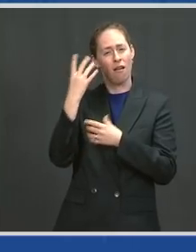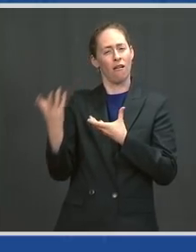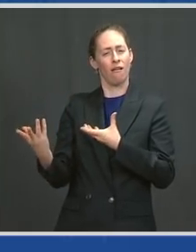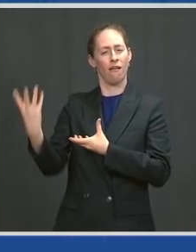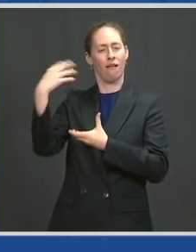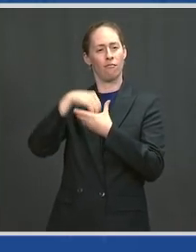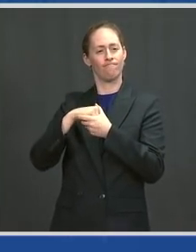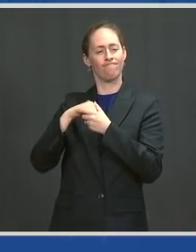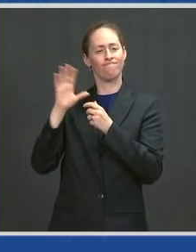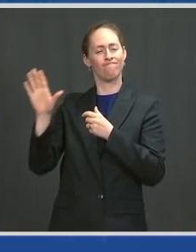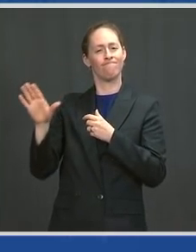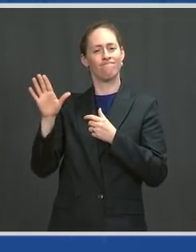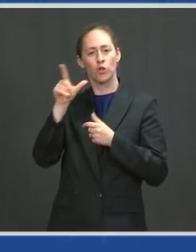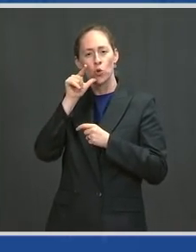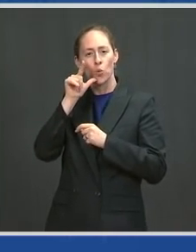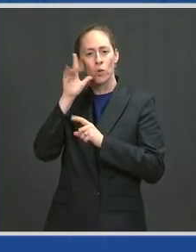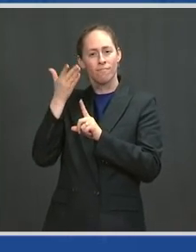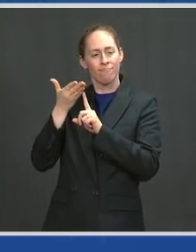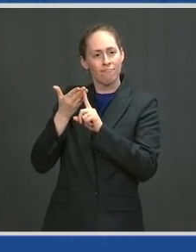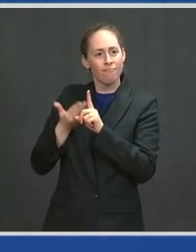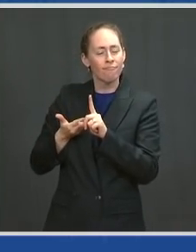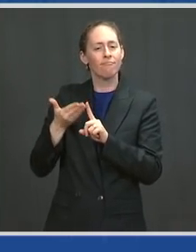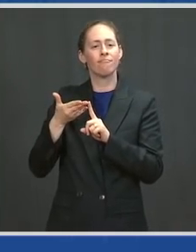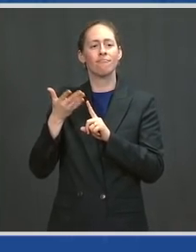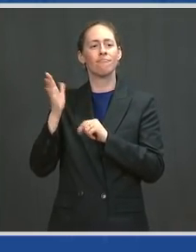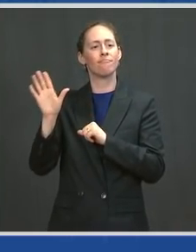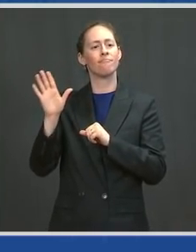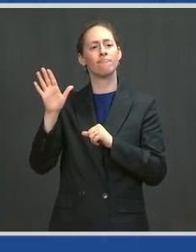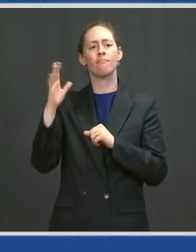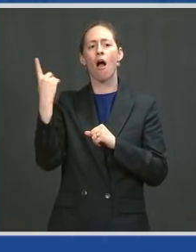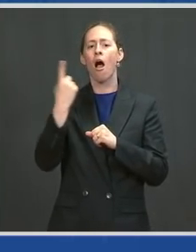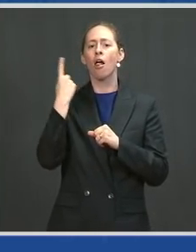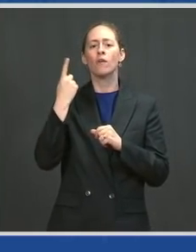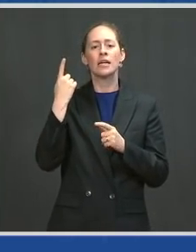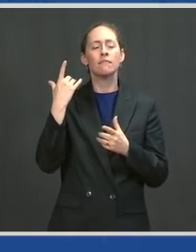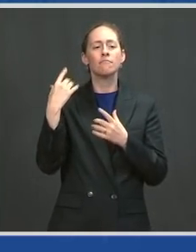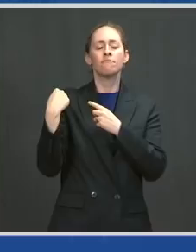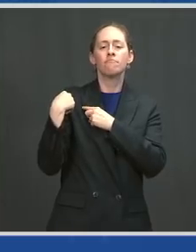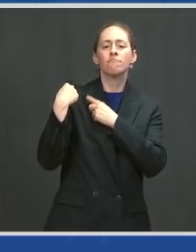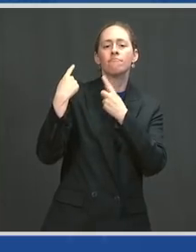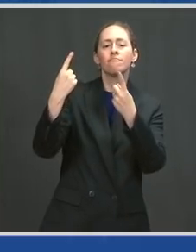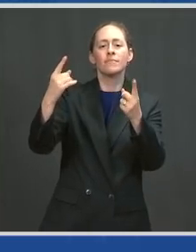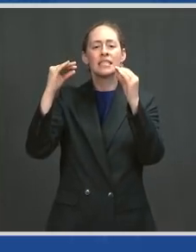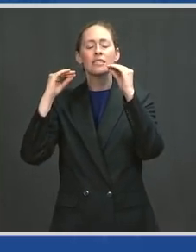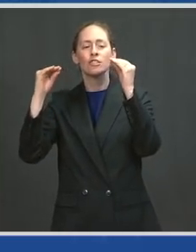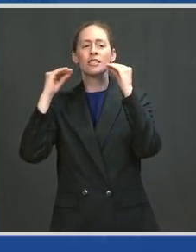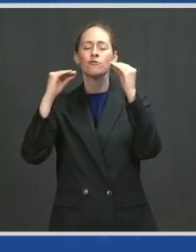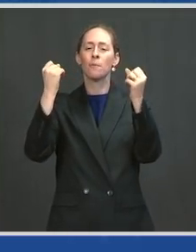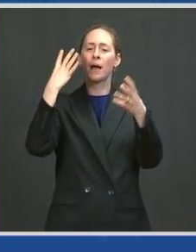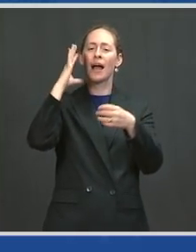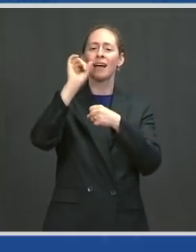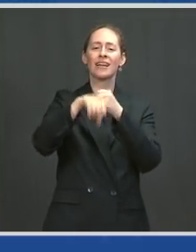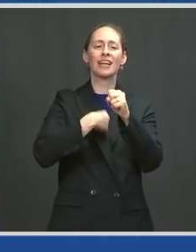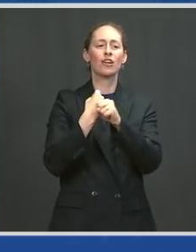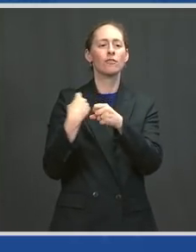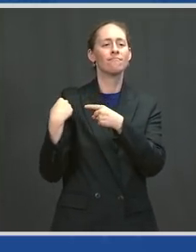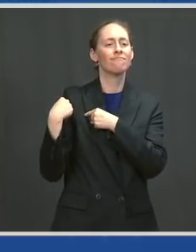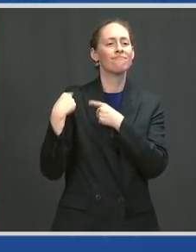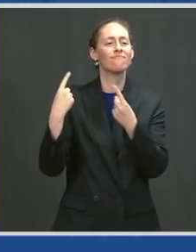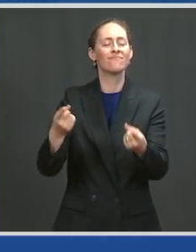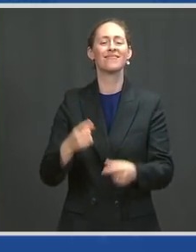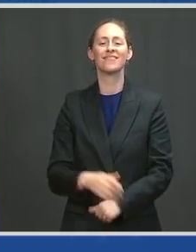life. And she's still doing it. I know some people said, when your first lady, are you going to continue to teach?